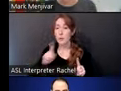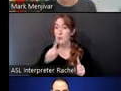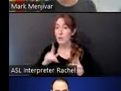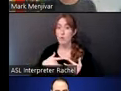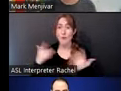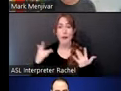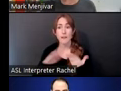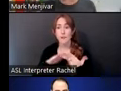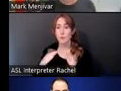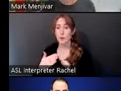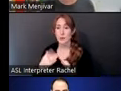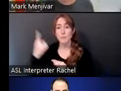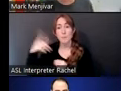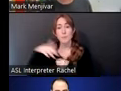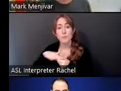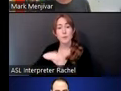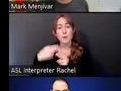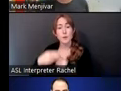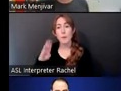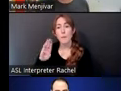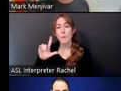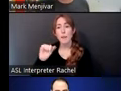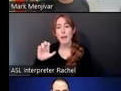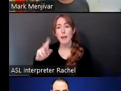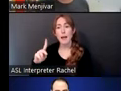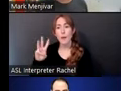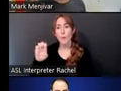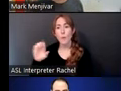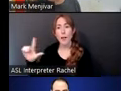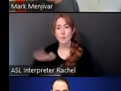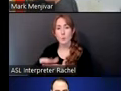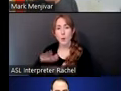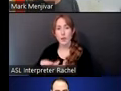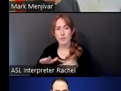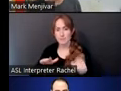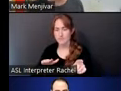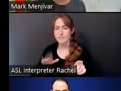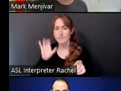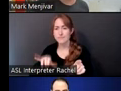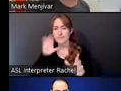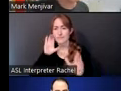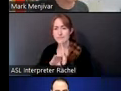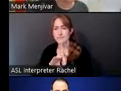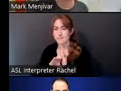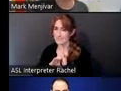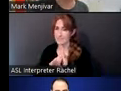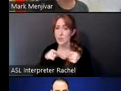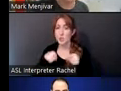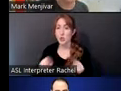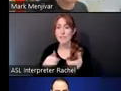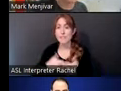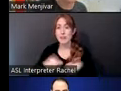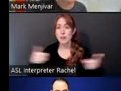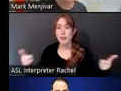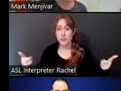is called the Blackwell School, and this is a photograph over here. And the Blackwell School has a hard history. During segregation, this is where Latinx students